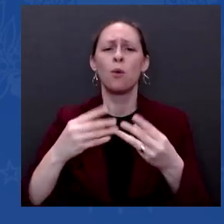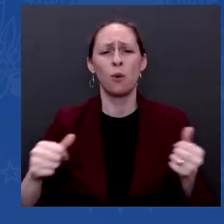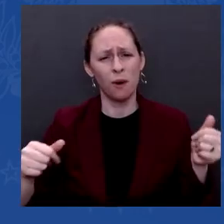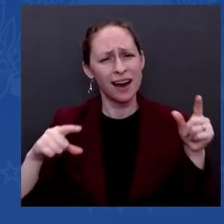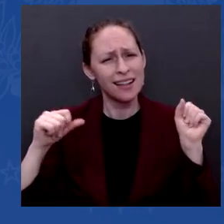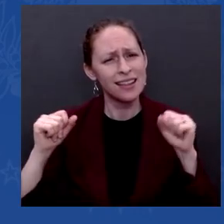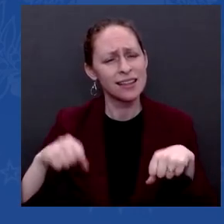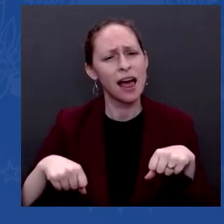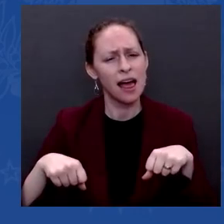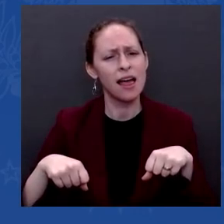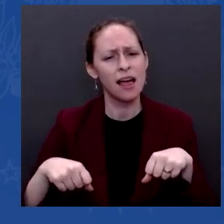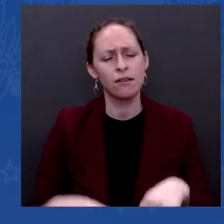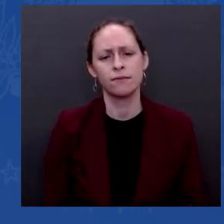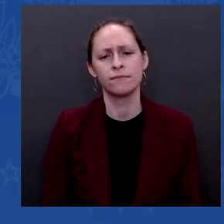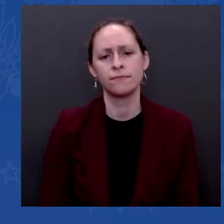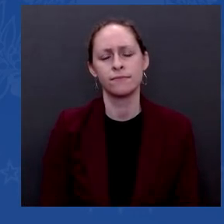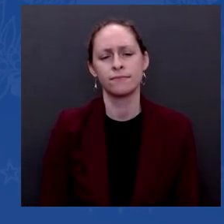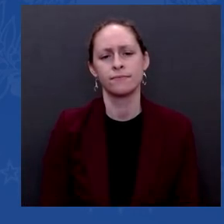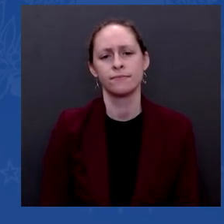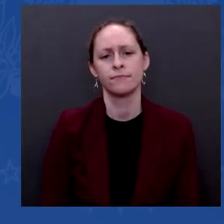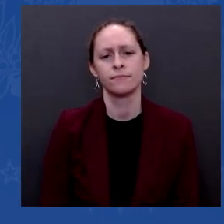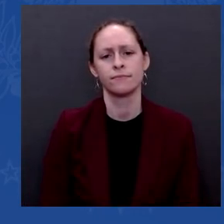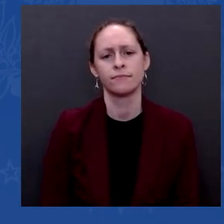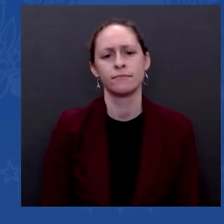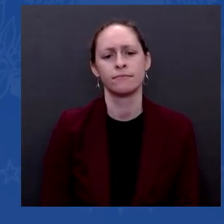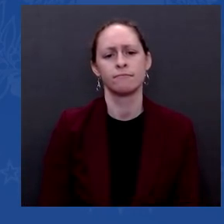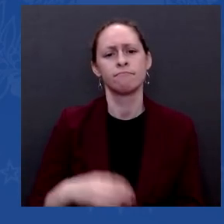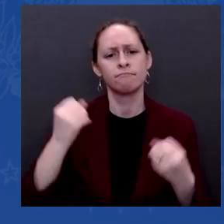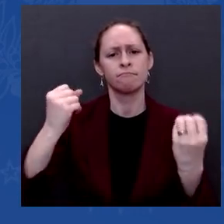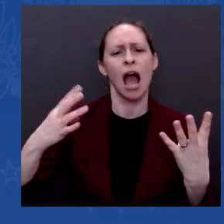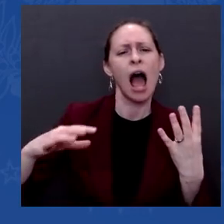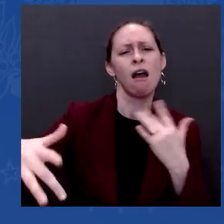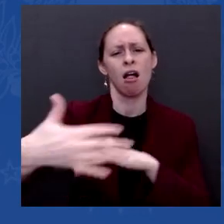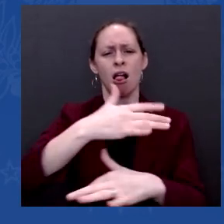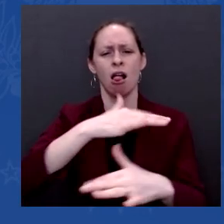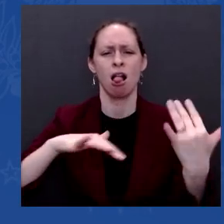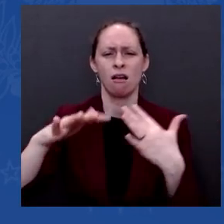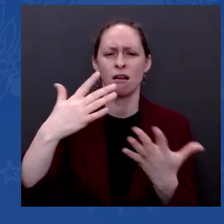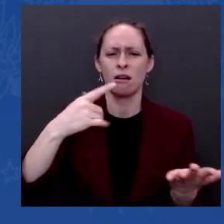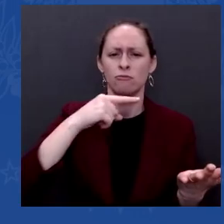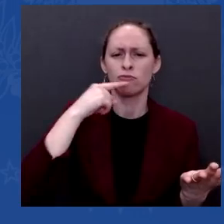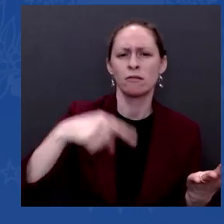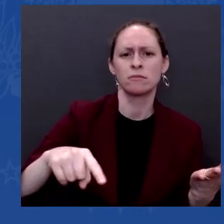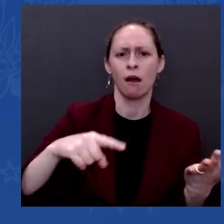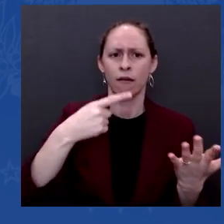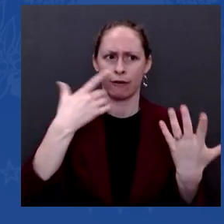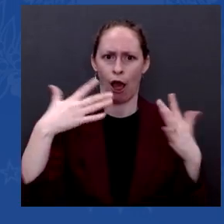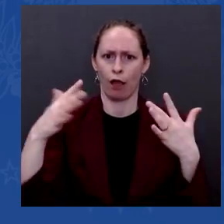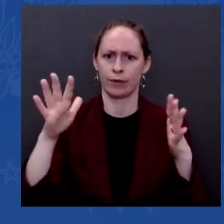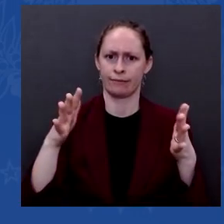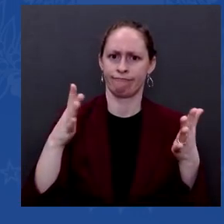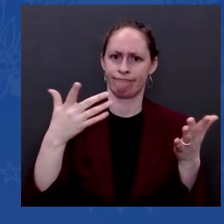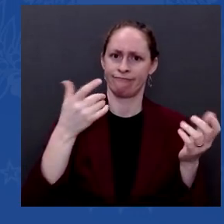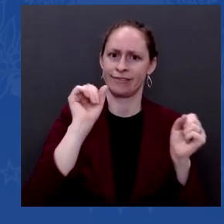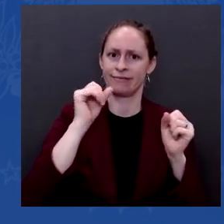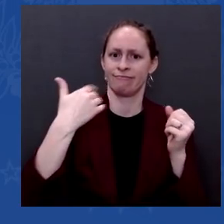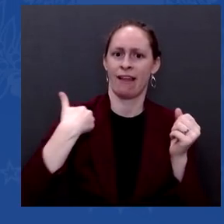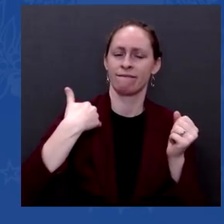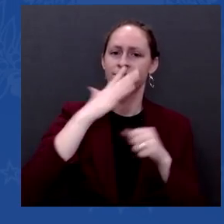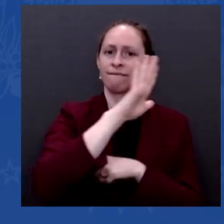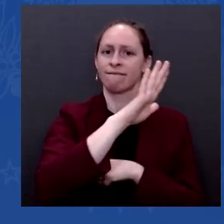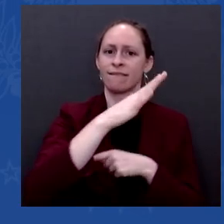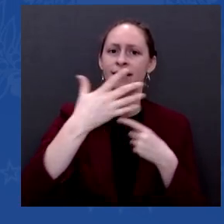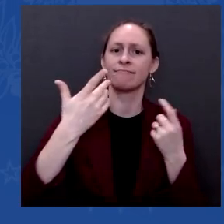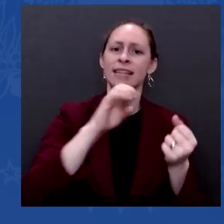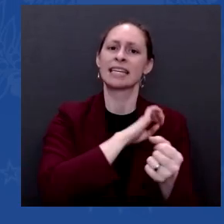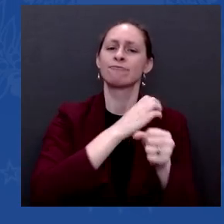the energy supply that Europe absorbs. Well, guess what? That — that — that money that